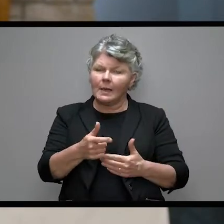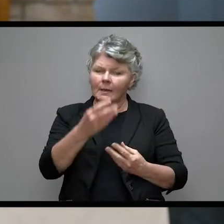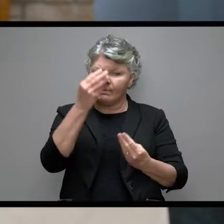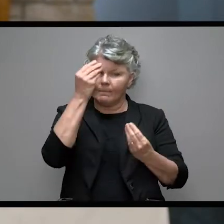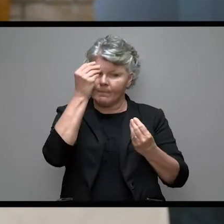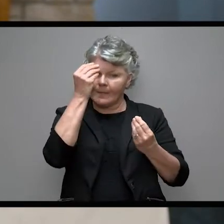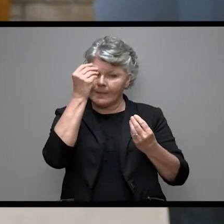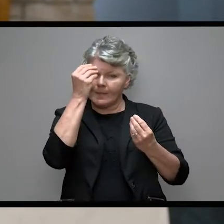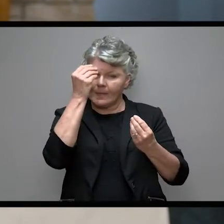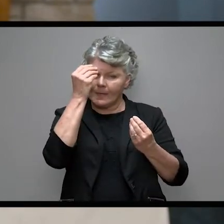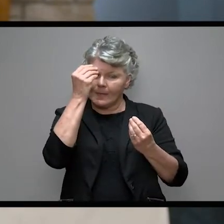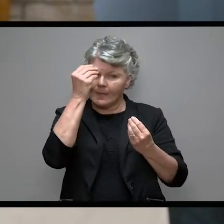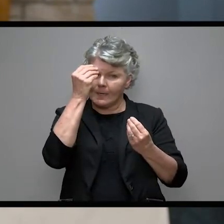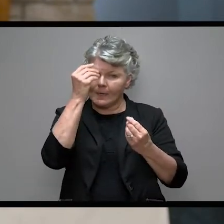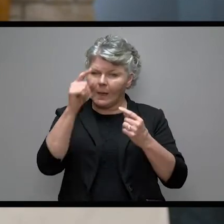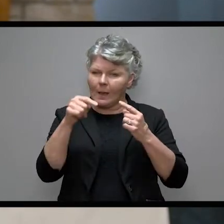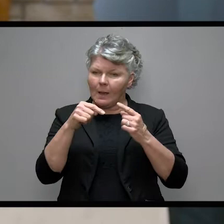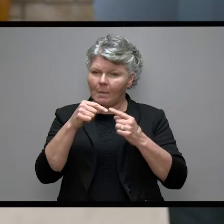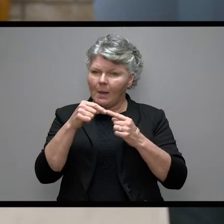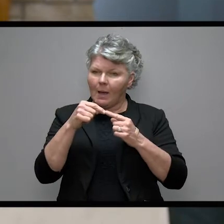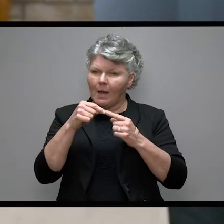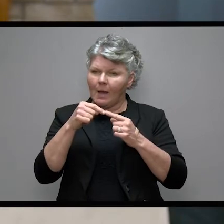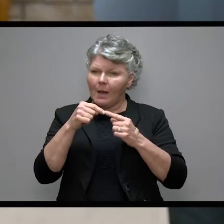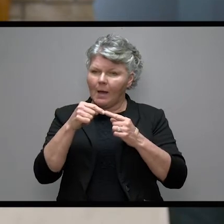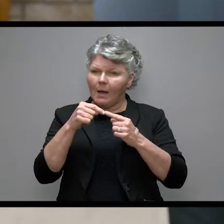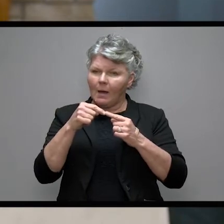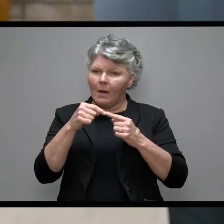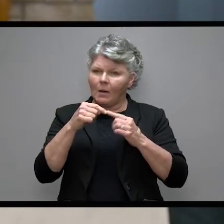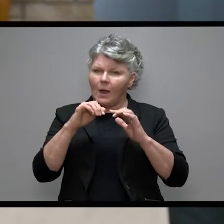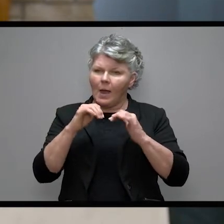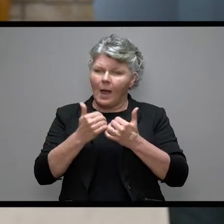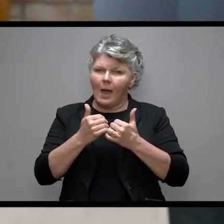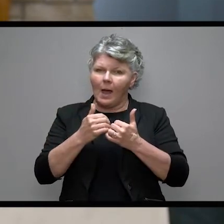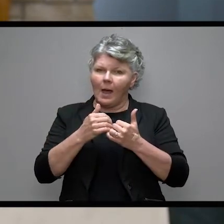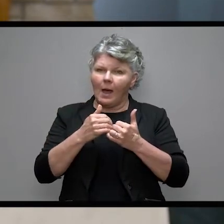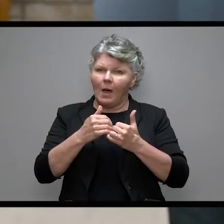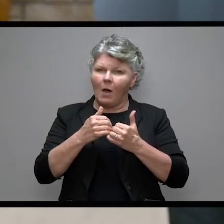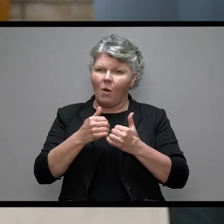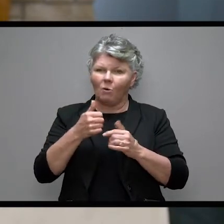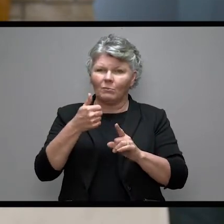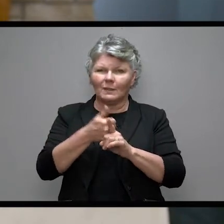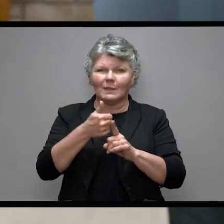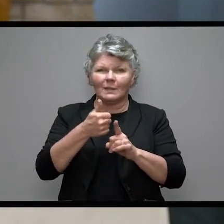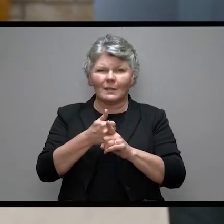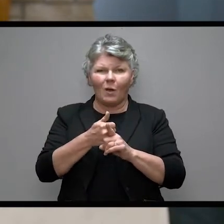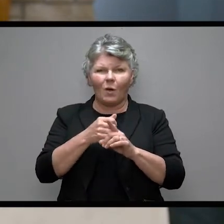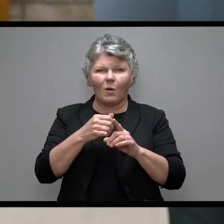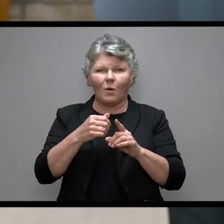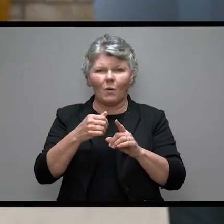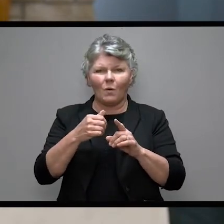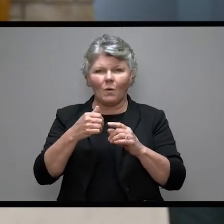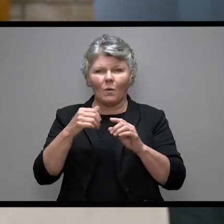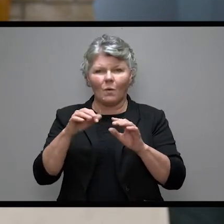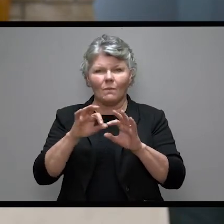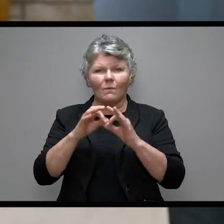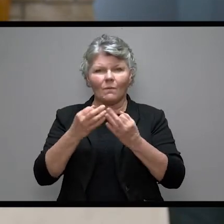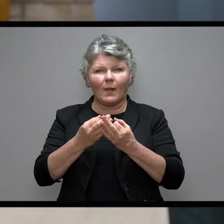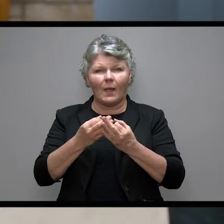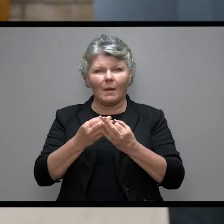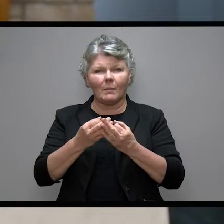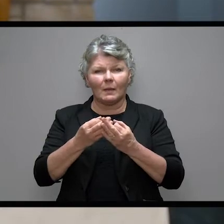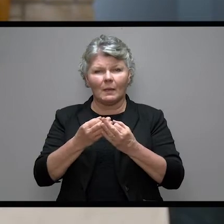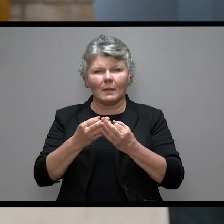long and hard about the manner in which they, his own flesh and blood, had treated him.